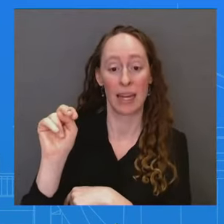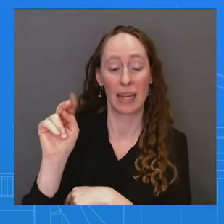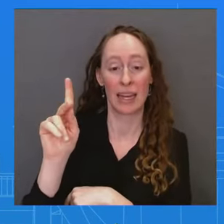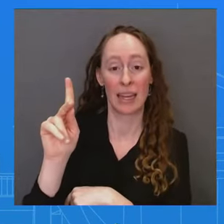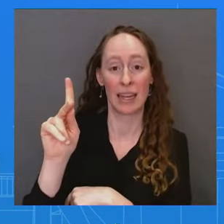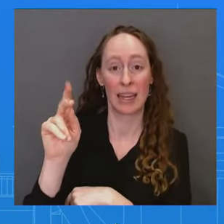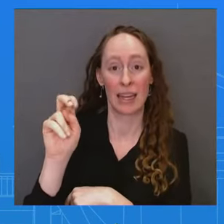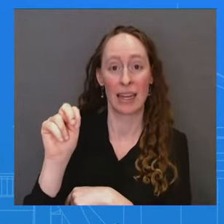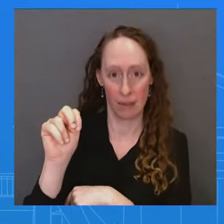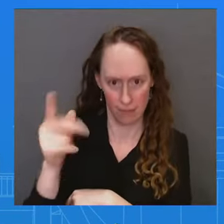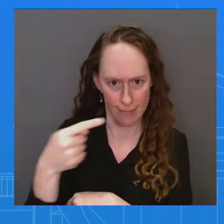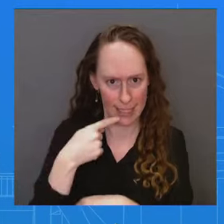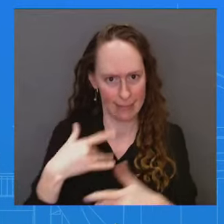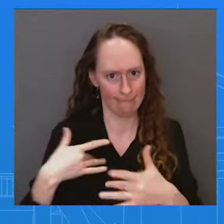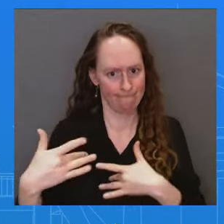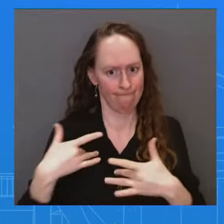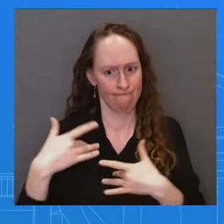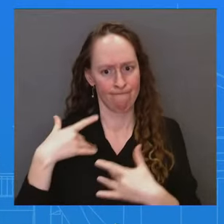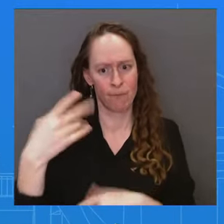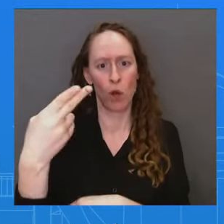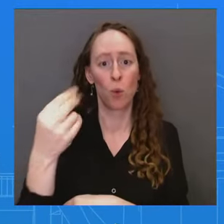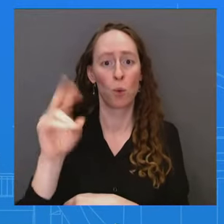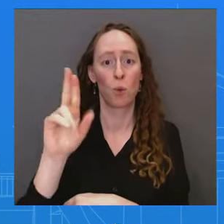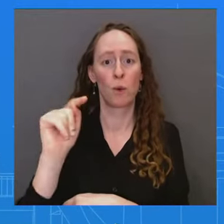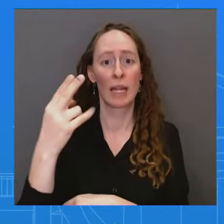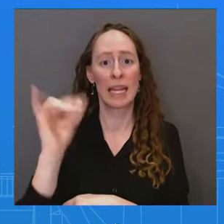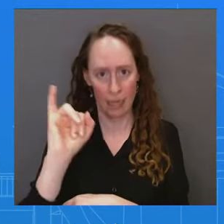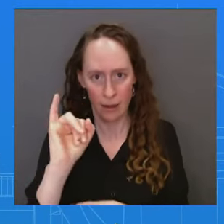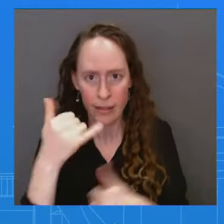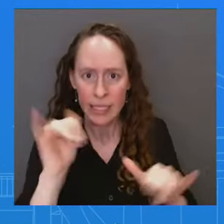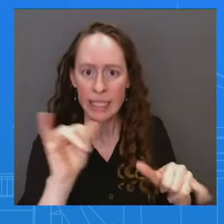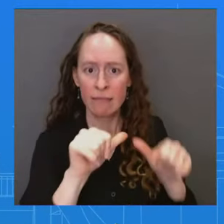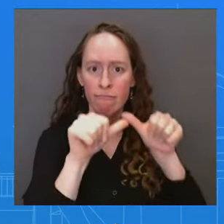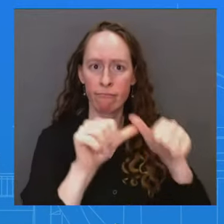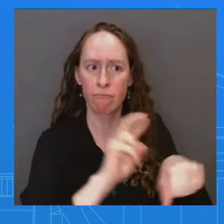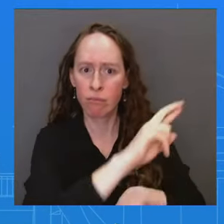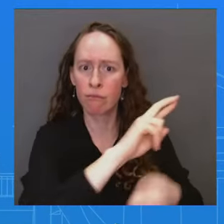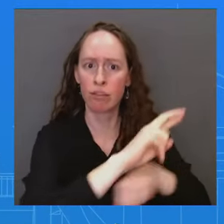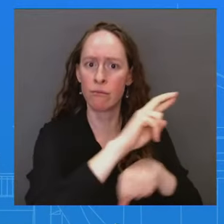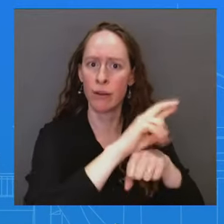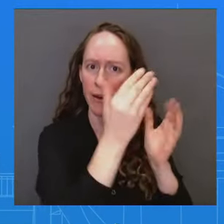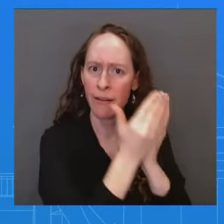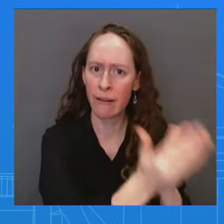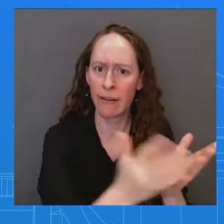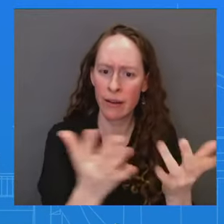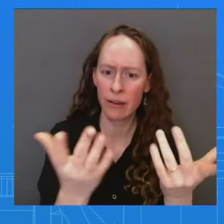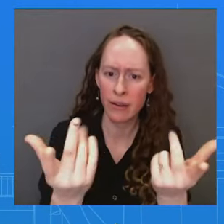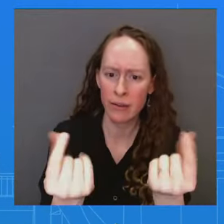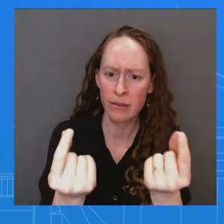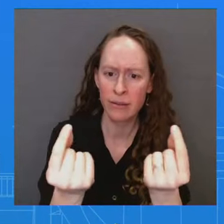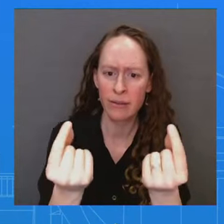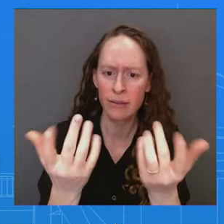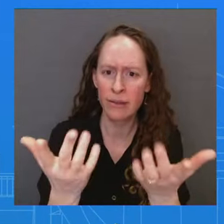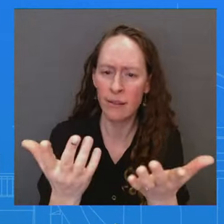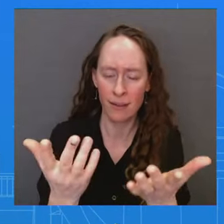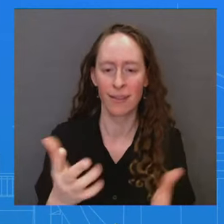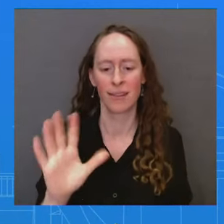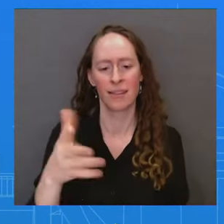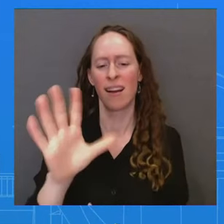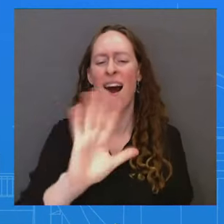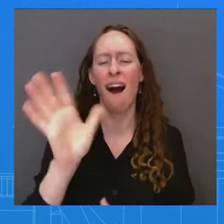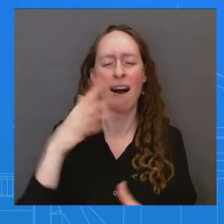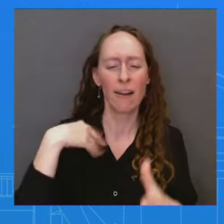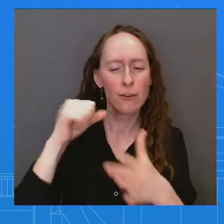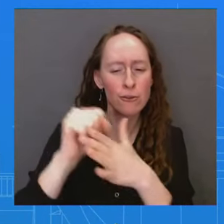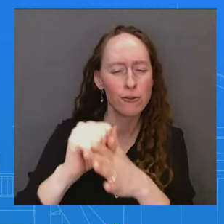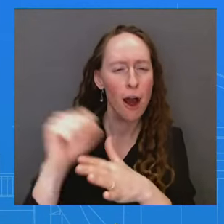how far is the U.S. willing to go? Secretary talked about this yesterday. I'm not going to telegraph punches one way or another here. We're going to do what we have to do to counter and